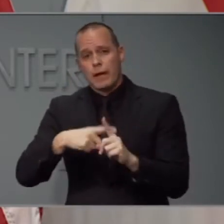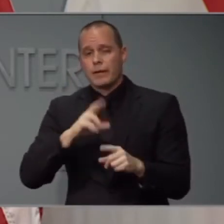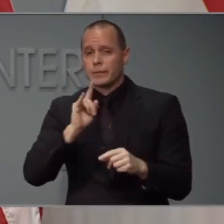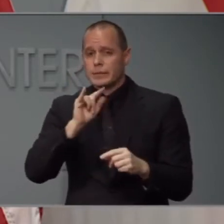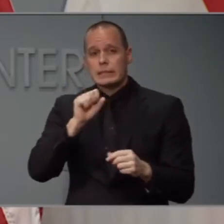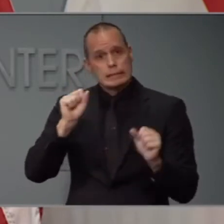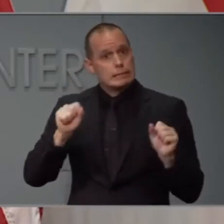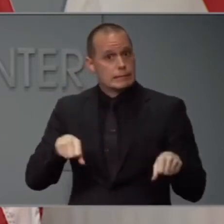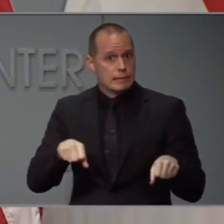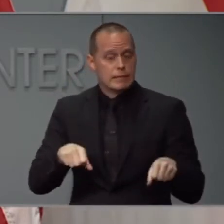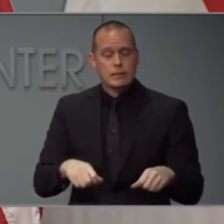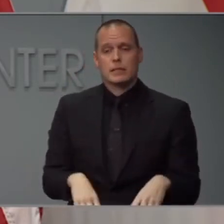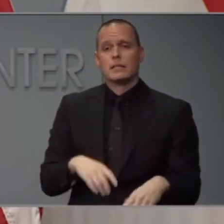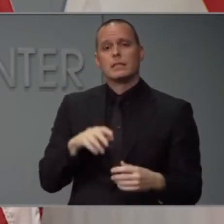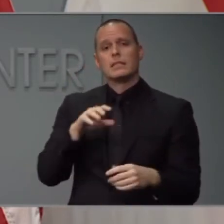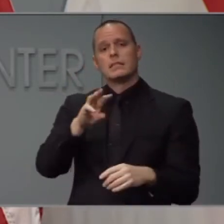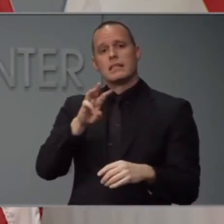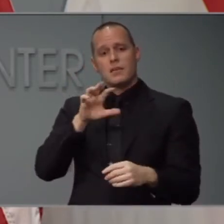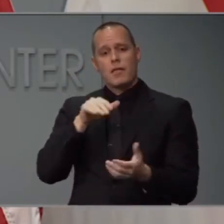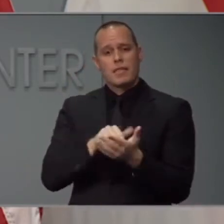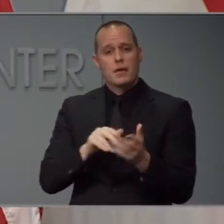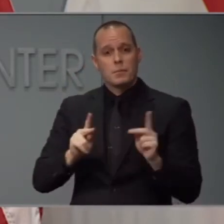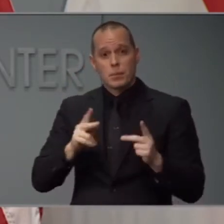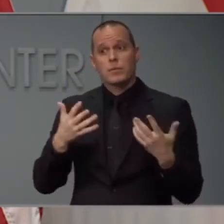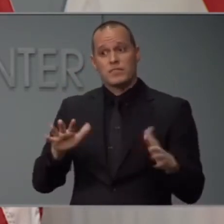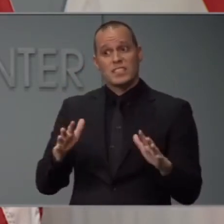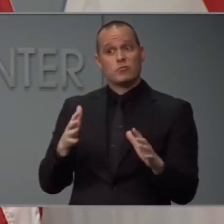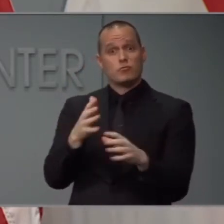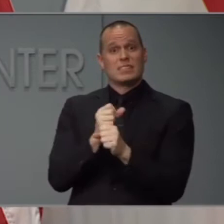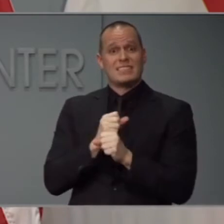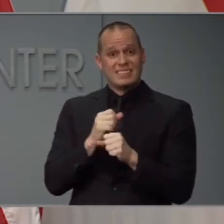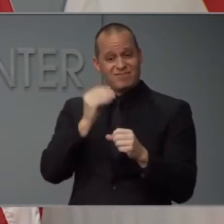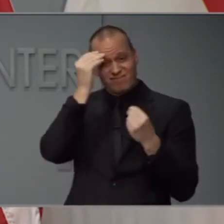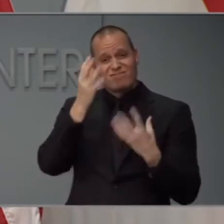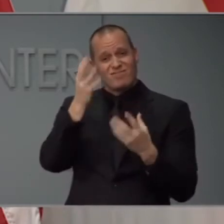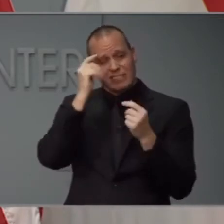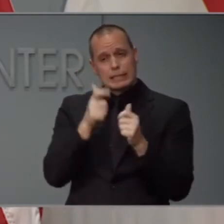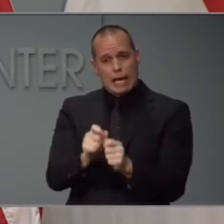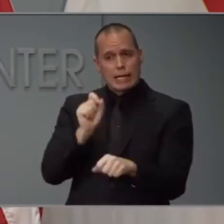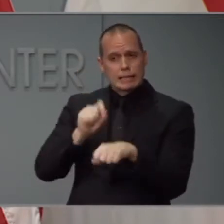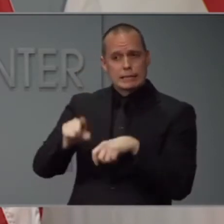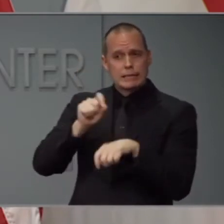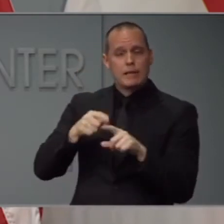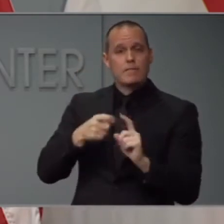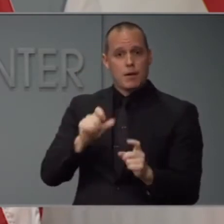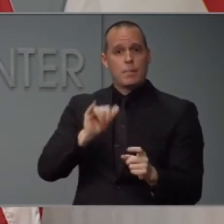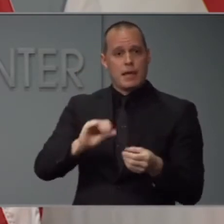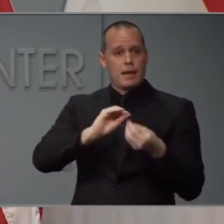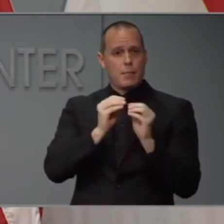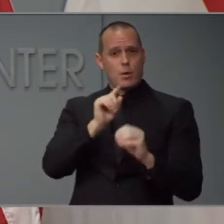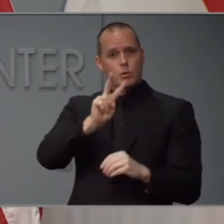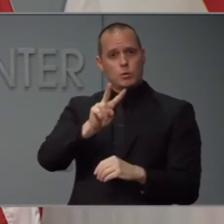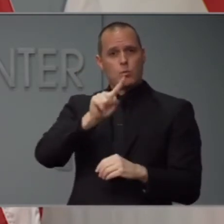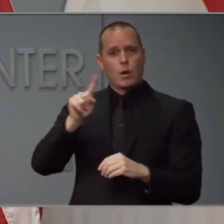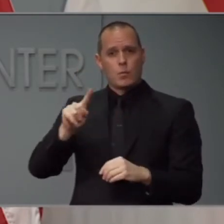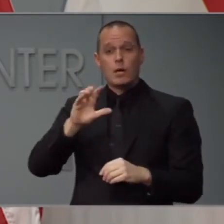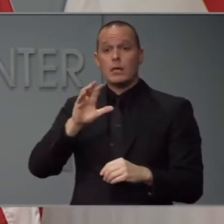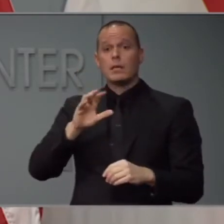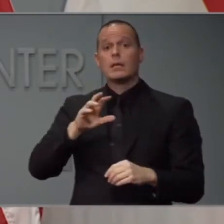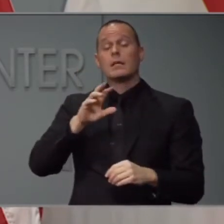56,000 people are already receiving regular coronavirus text updates from 211. Just text